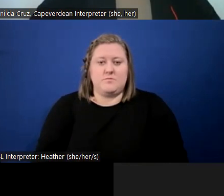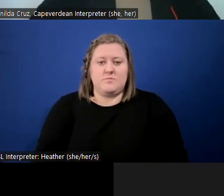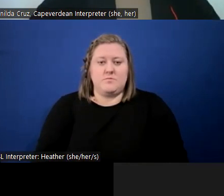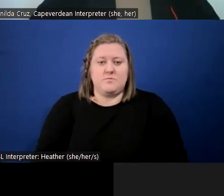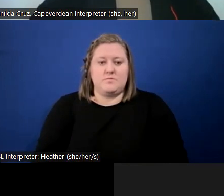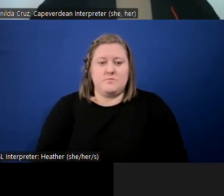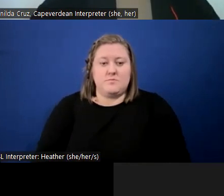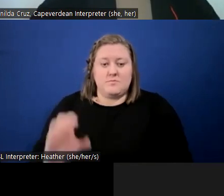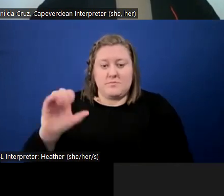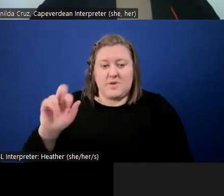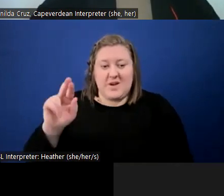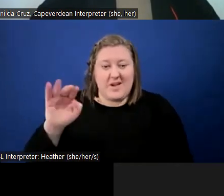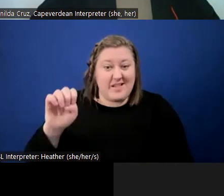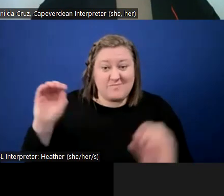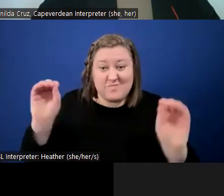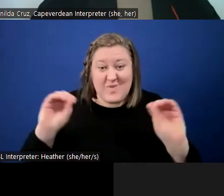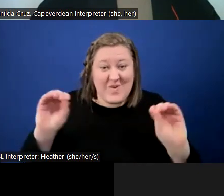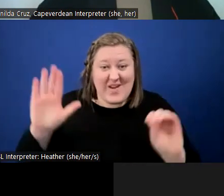I do not see any hands.